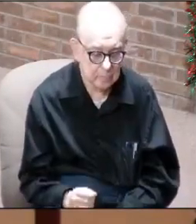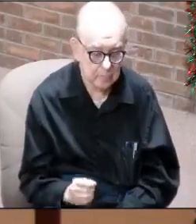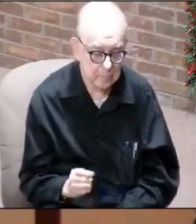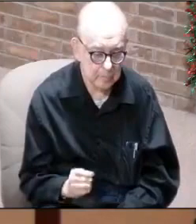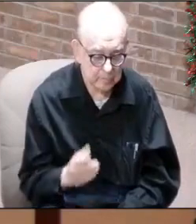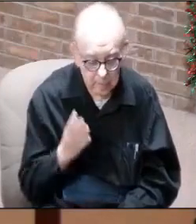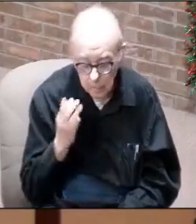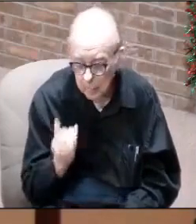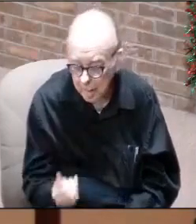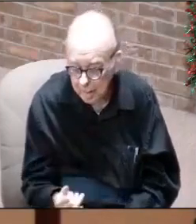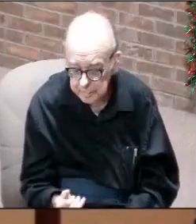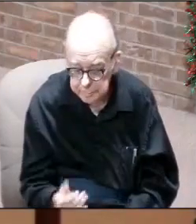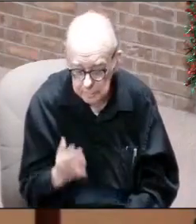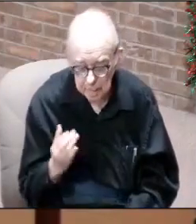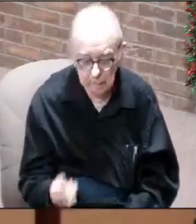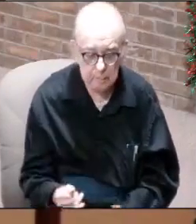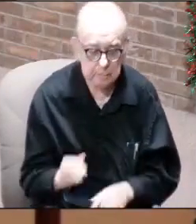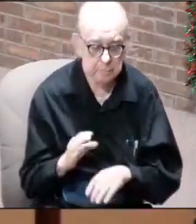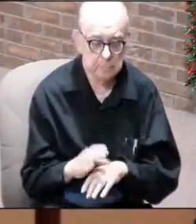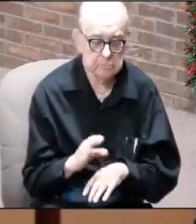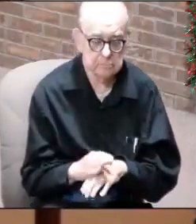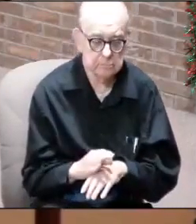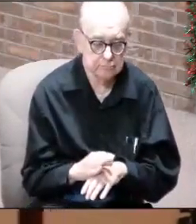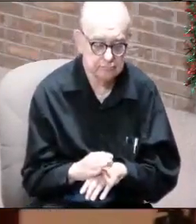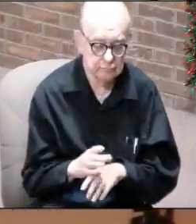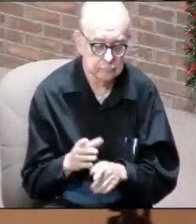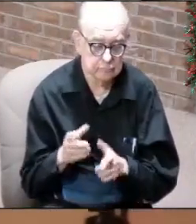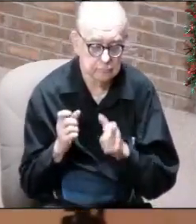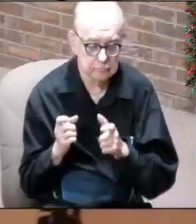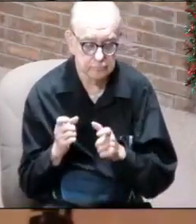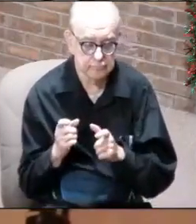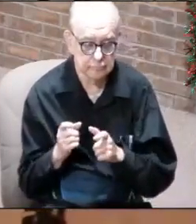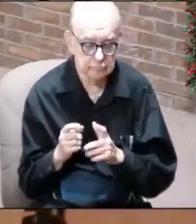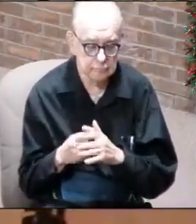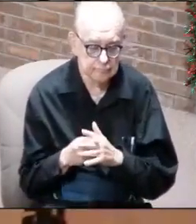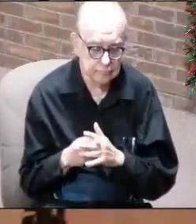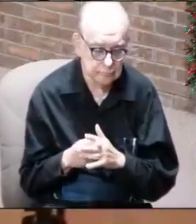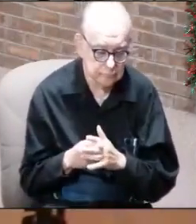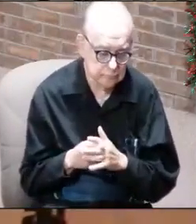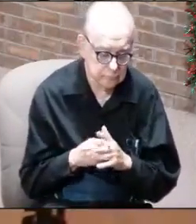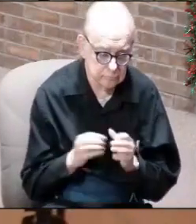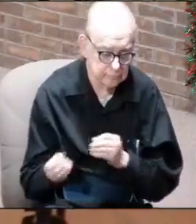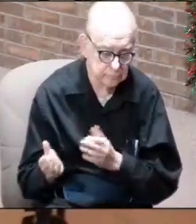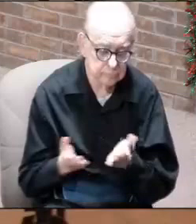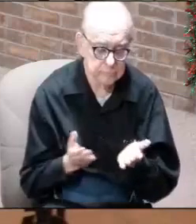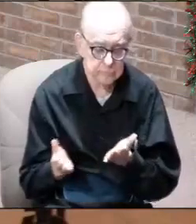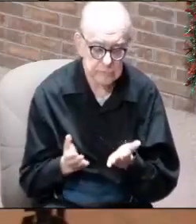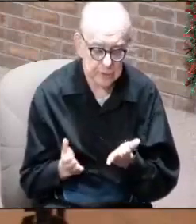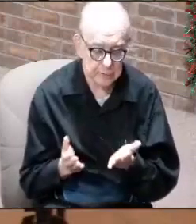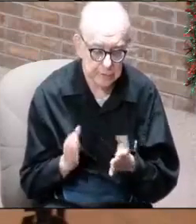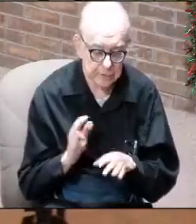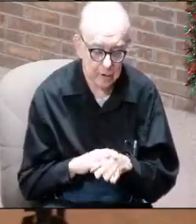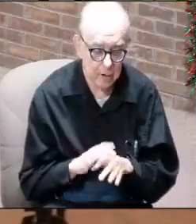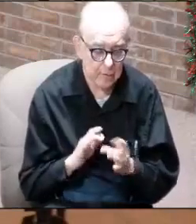And you want to know why? Because churches all of a sudden started putting their services online.